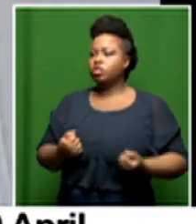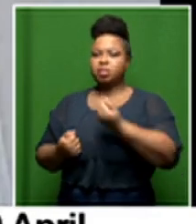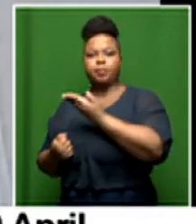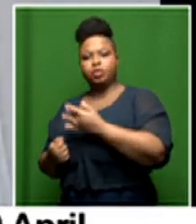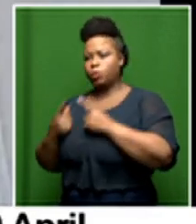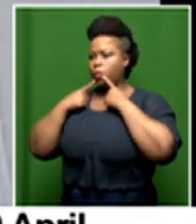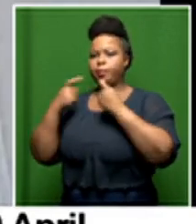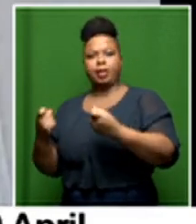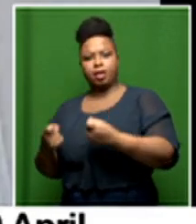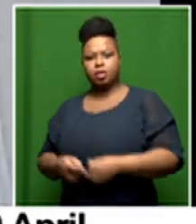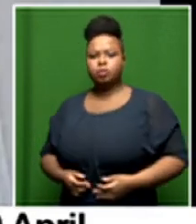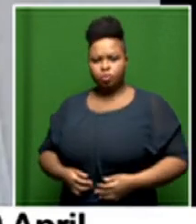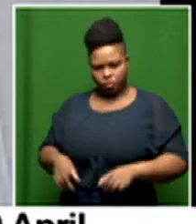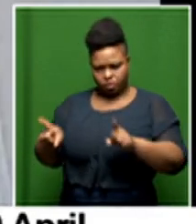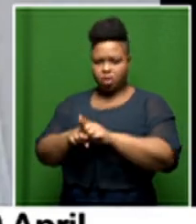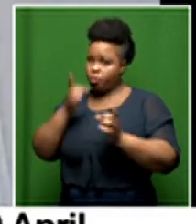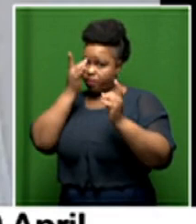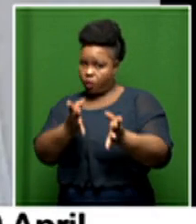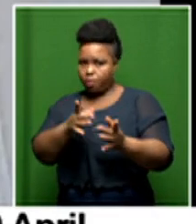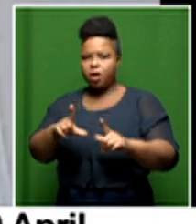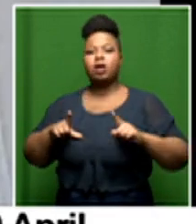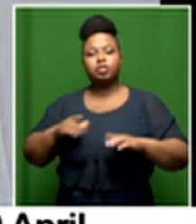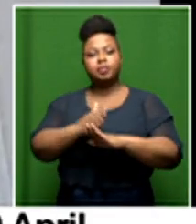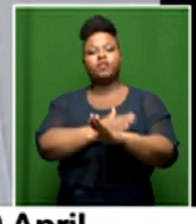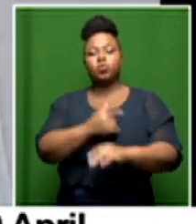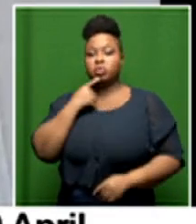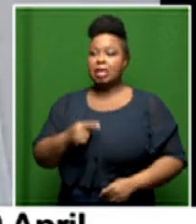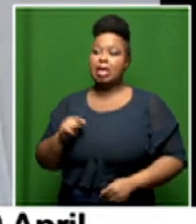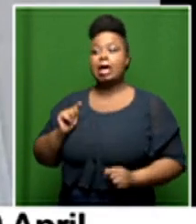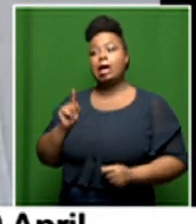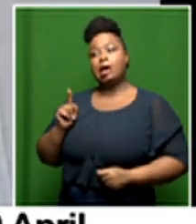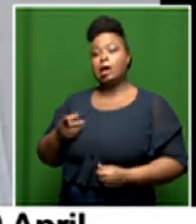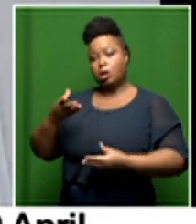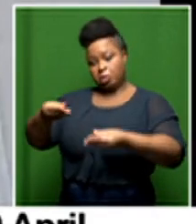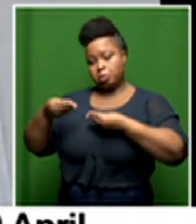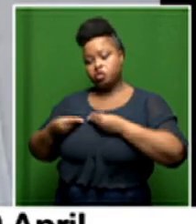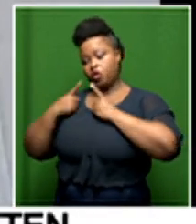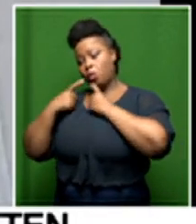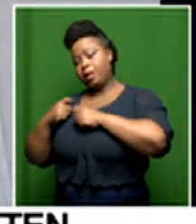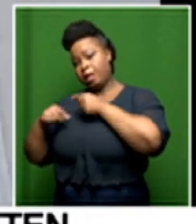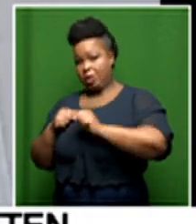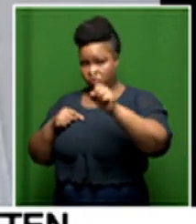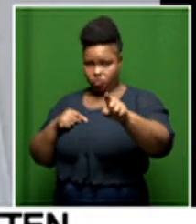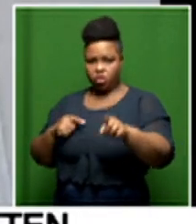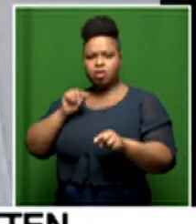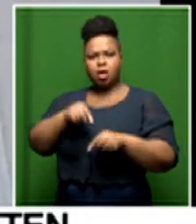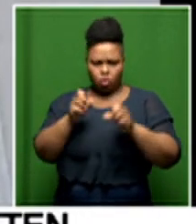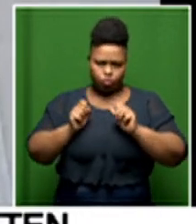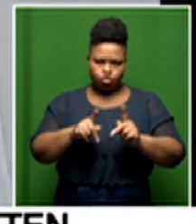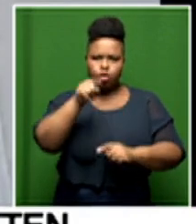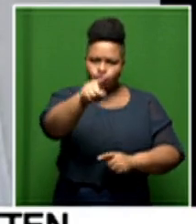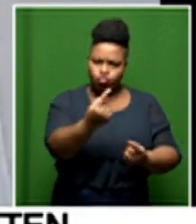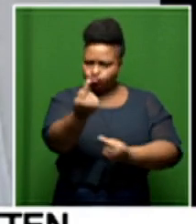or complaint we will let them know beforehand that there's this allegation against you and they will be given an opportunity to make their